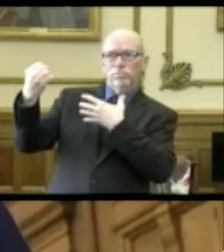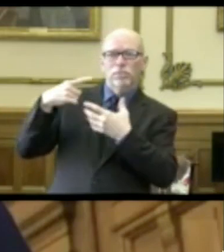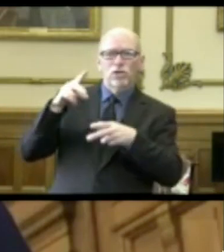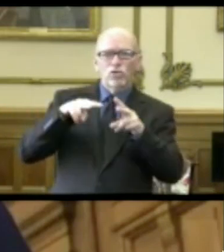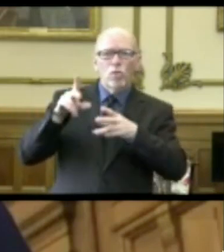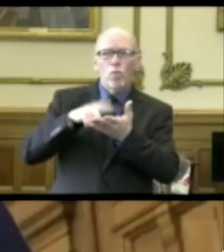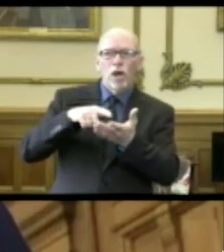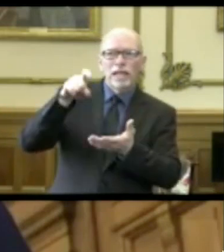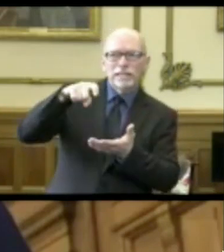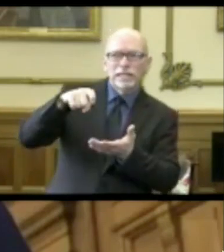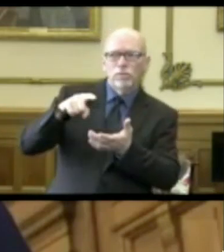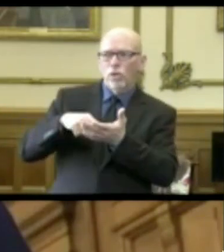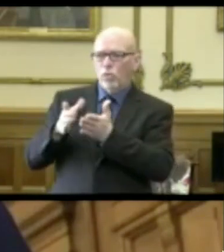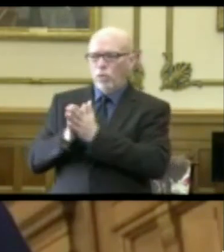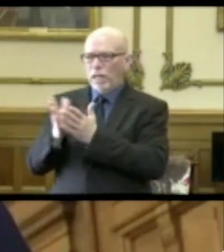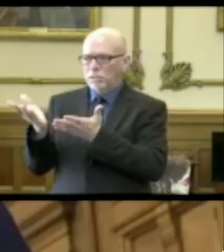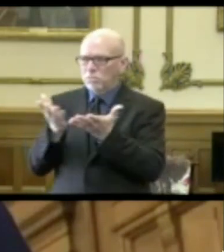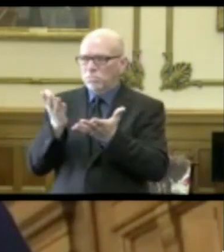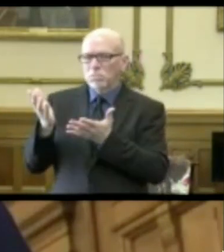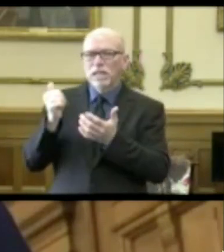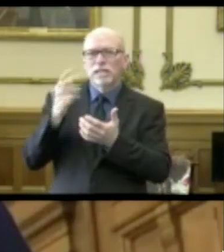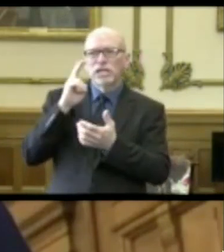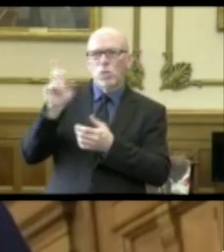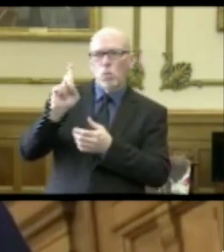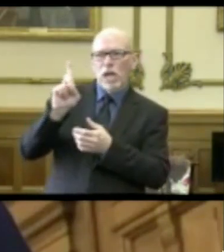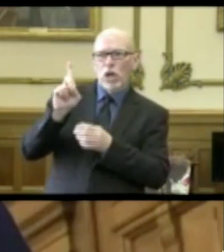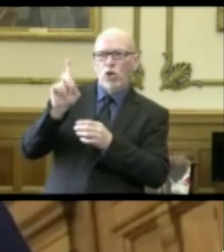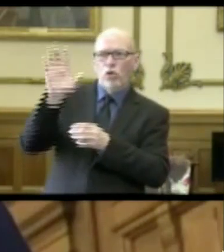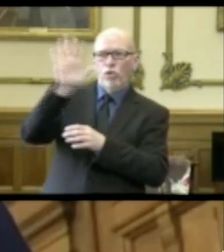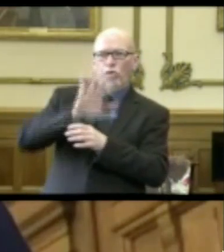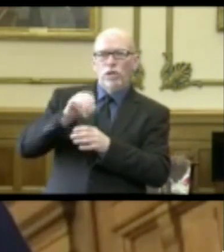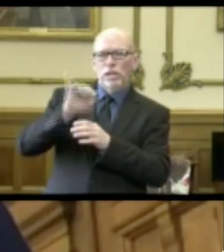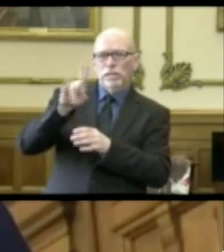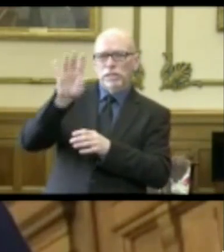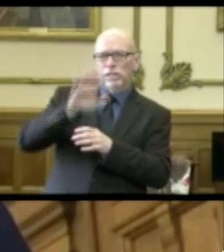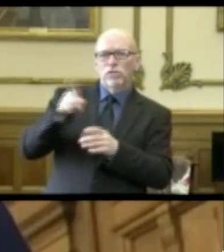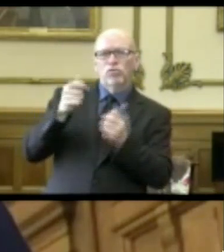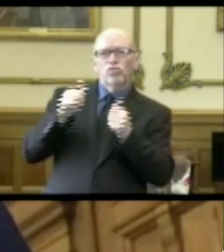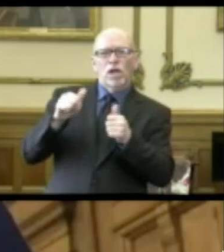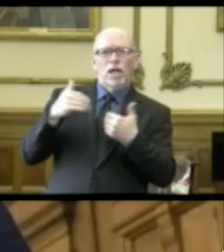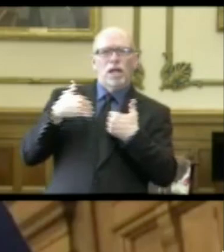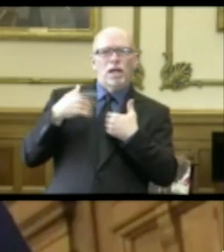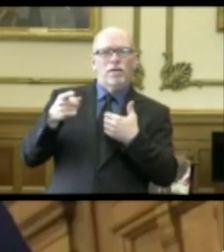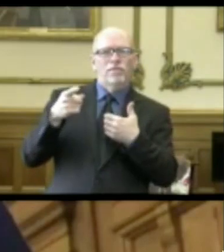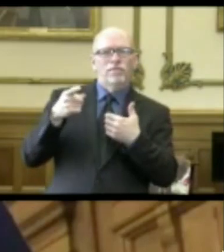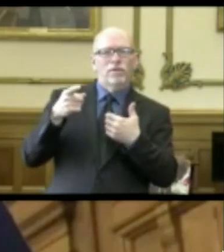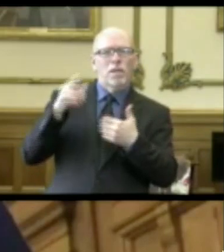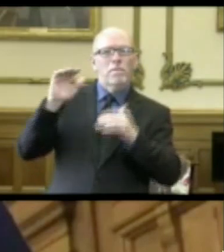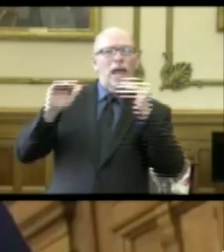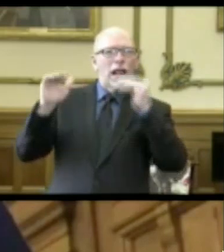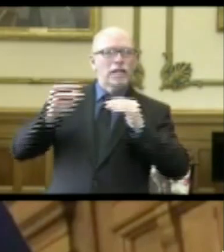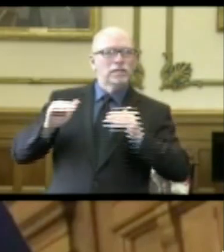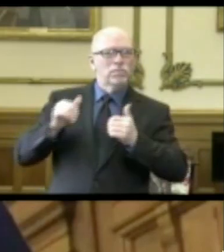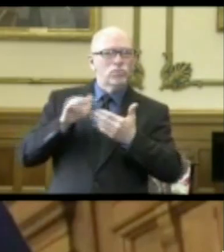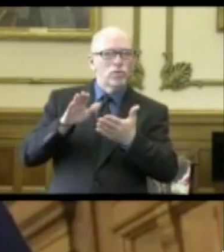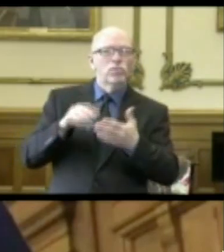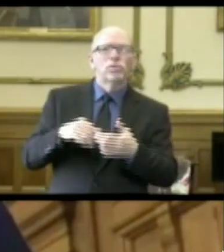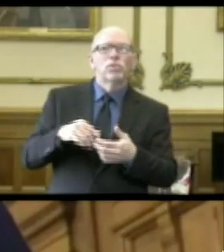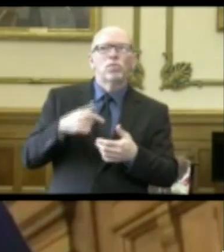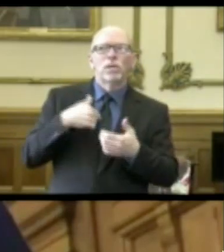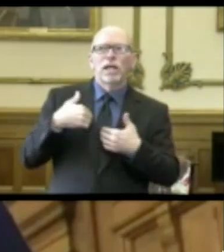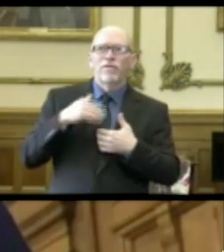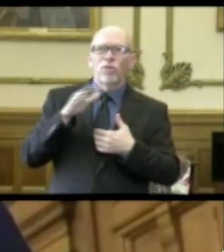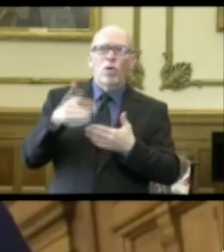they look at the request, and they look at where it is in the state. So they try to have a balanced approach. We have awarded almost